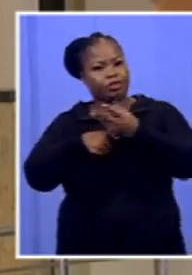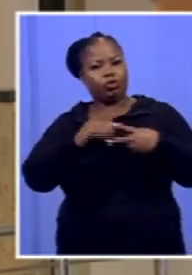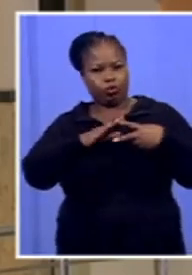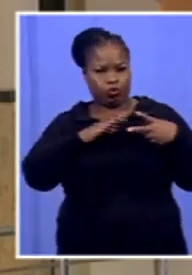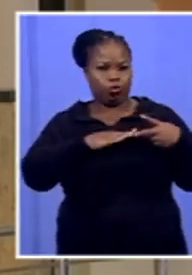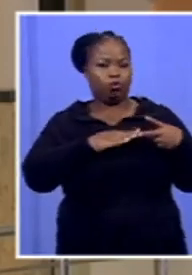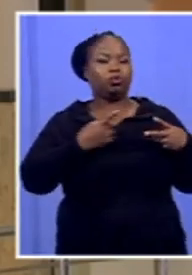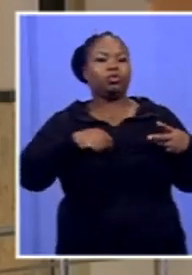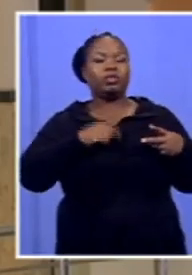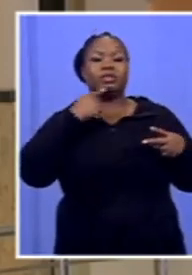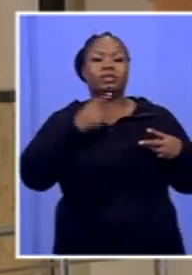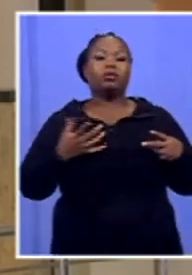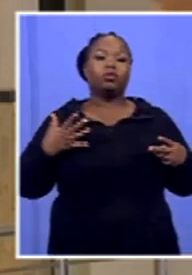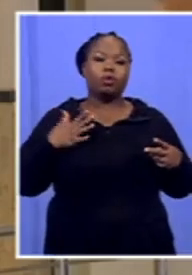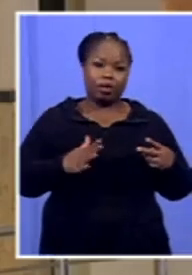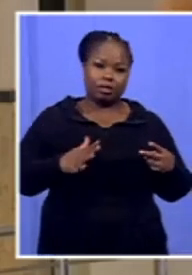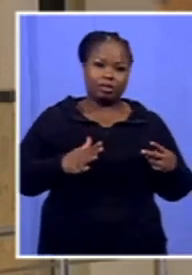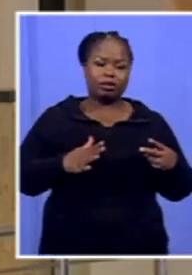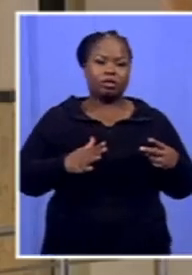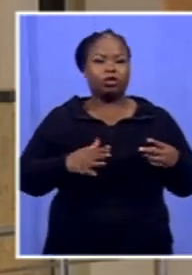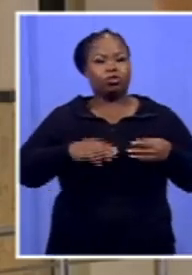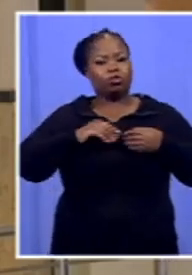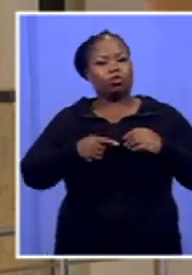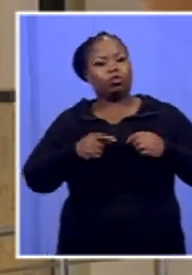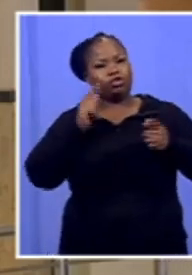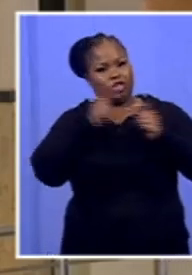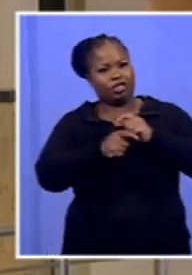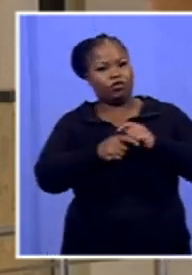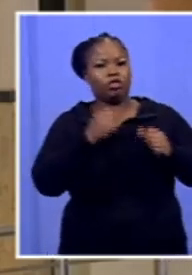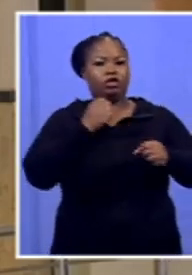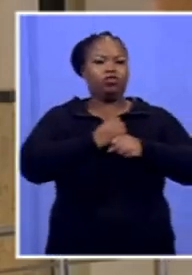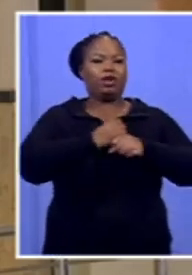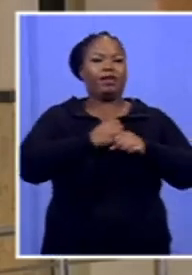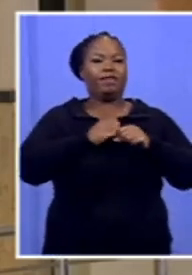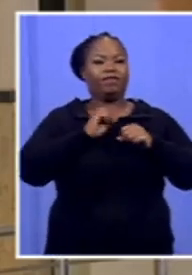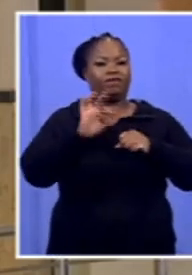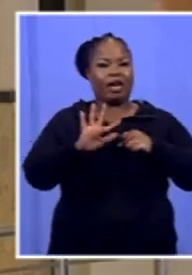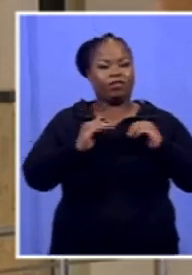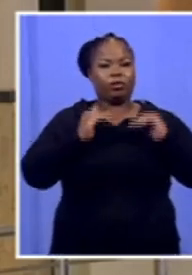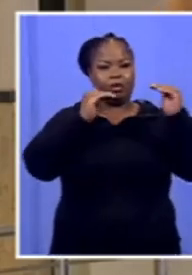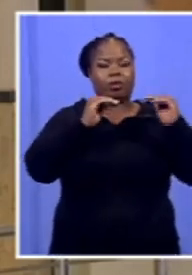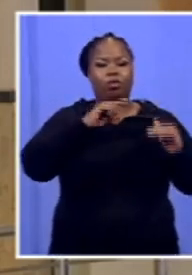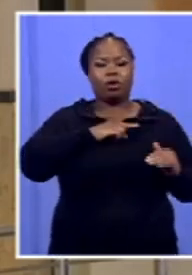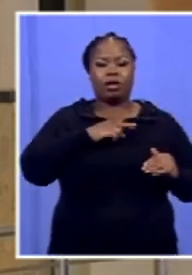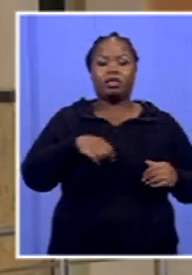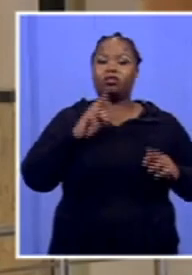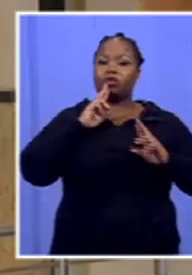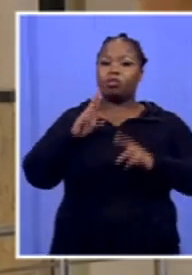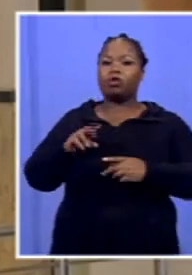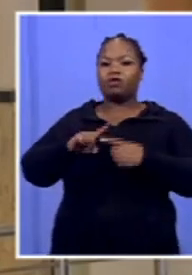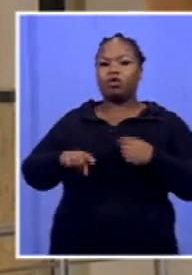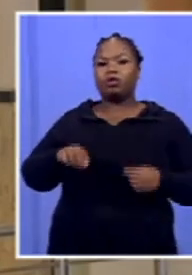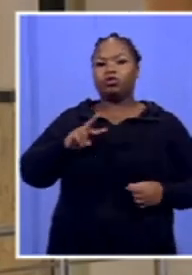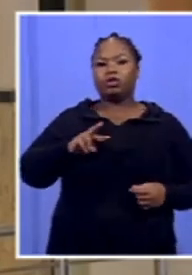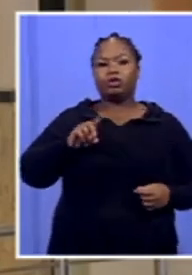implement the grading to grade five, because there's a report that was coming from the 21th century that municipality